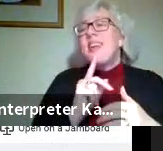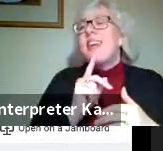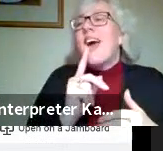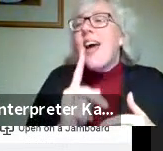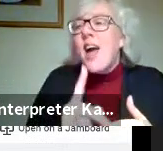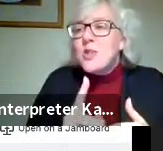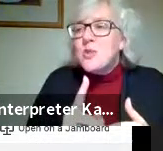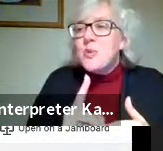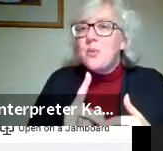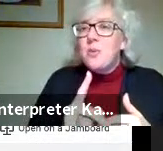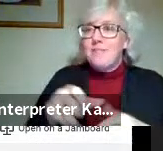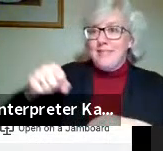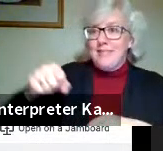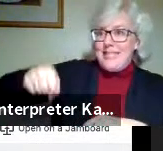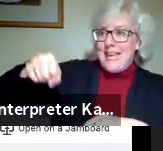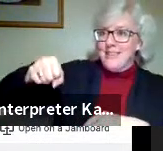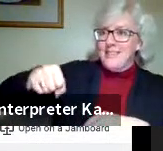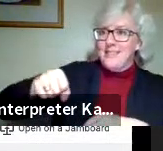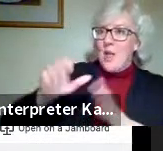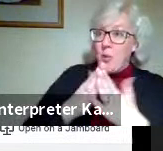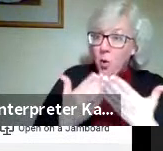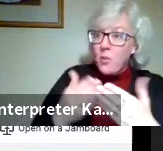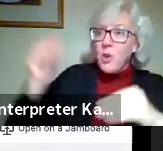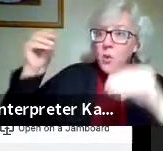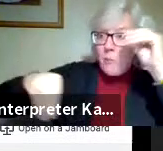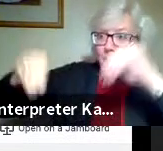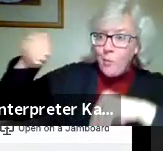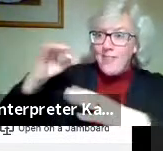case portfolio, the book portfolio.